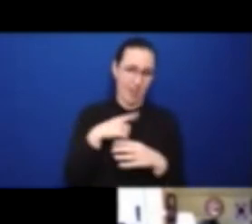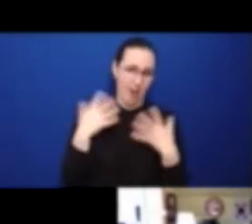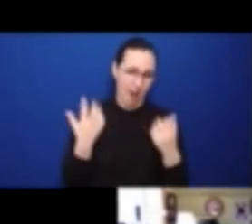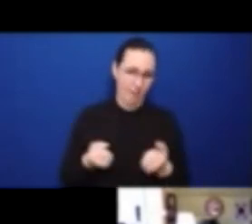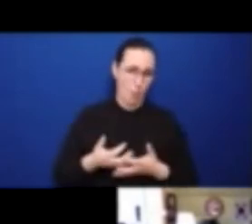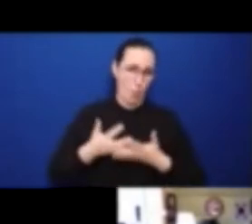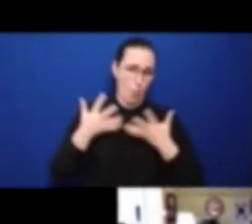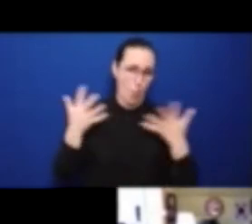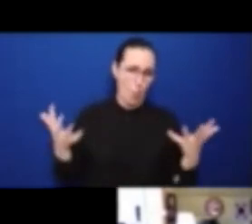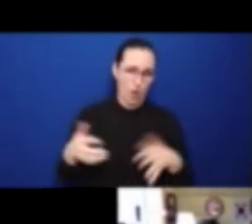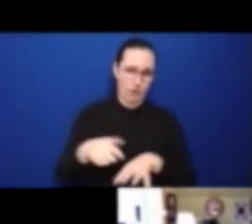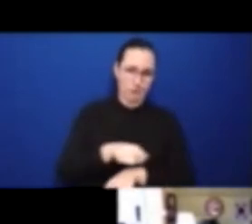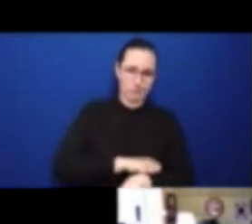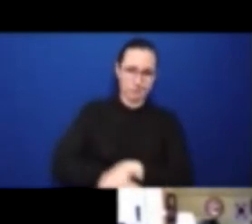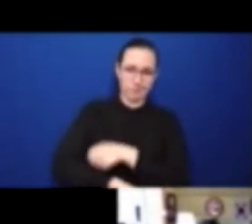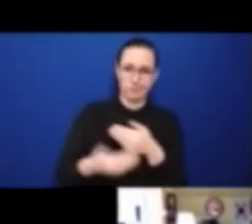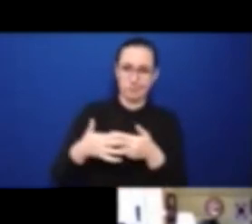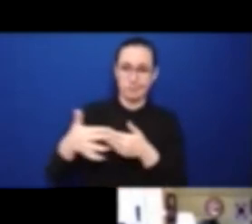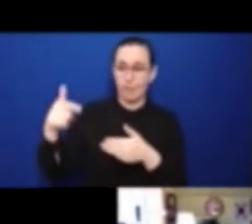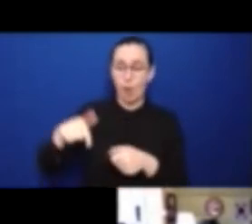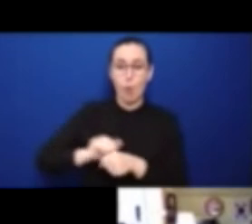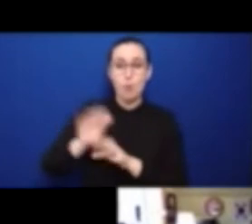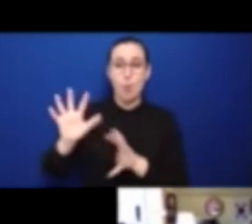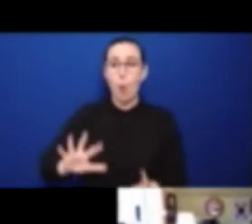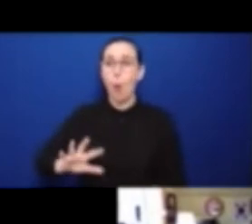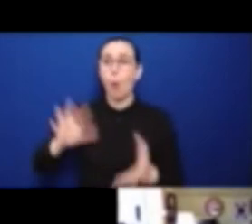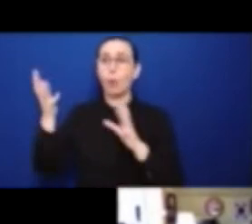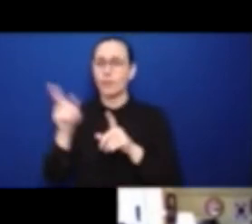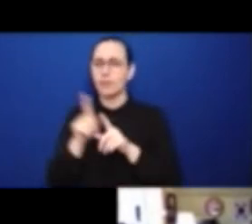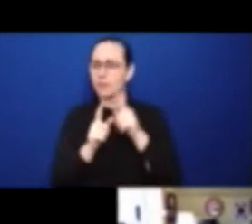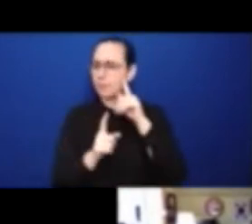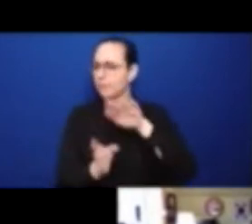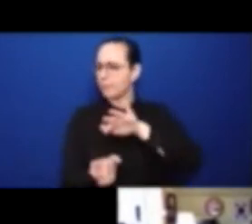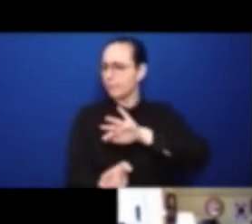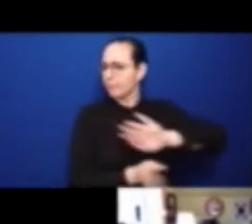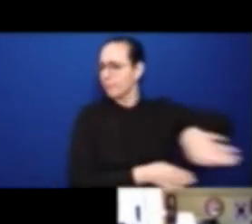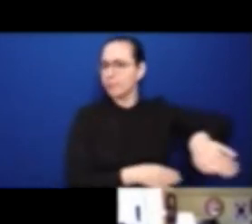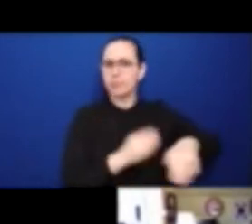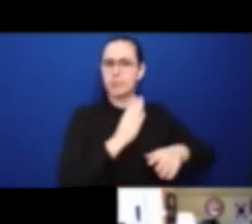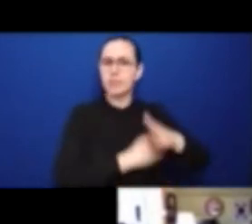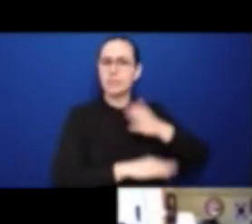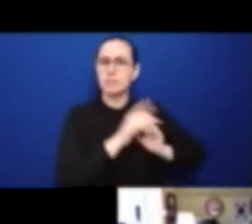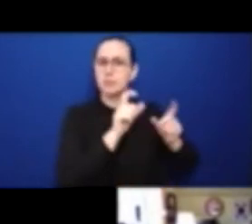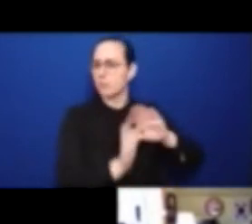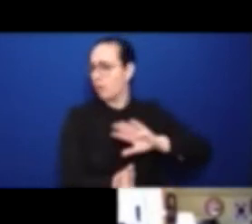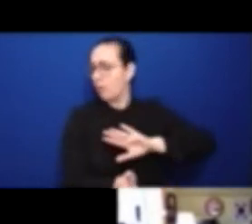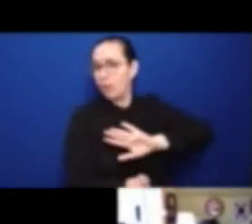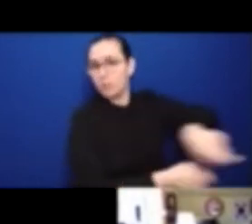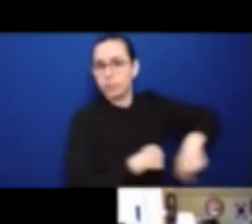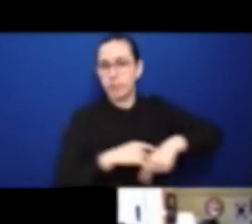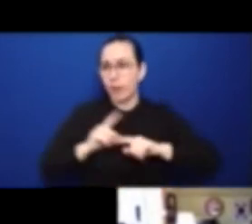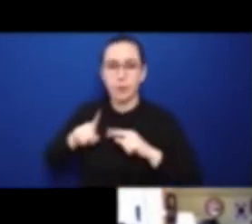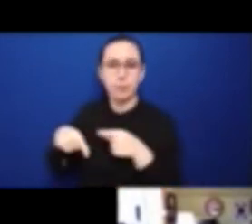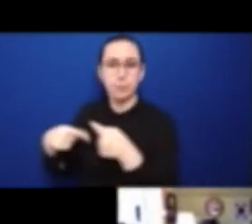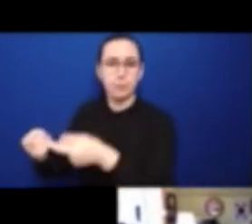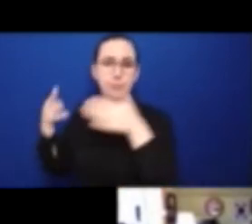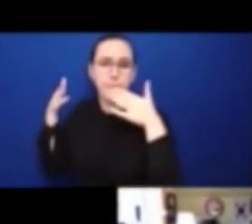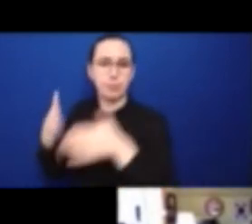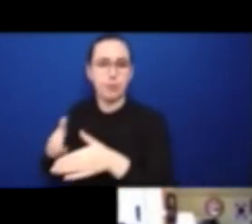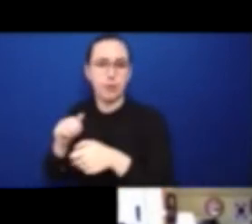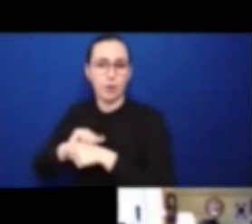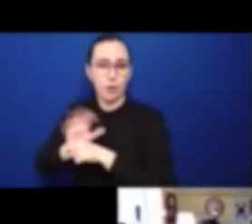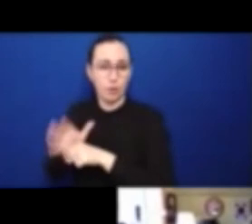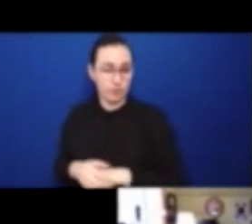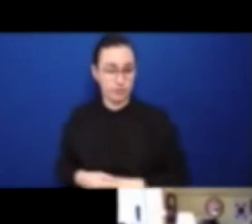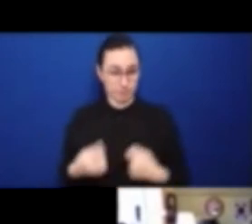institutionalization of people with disabilities has meant that persons with disabilities are more isolated, but